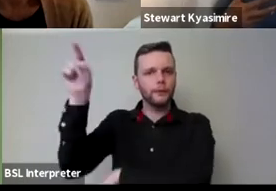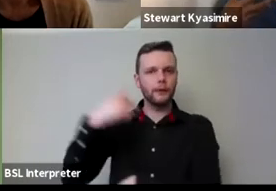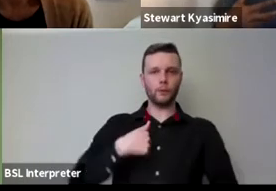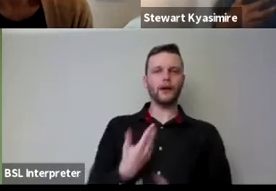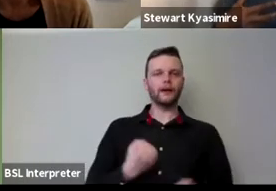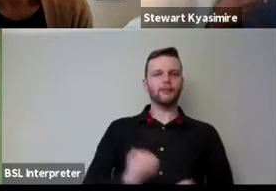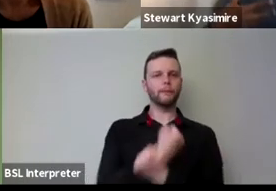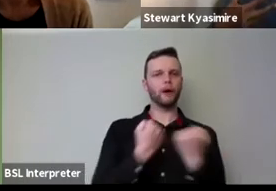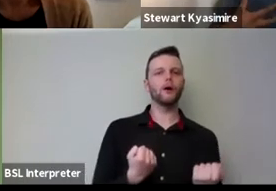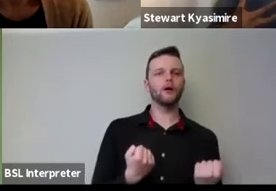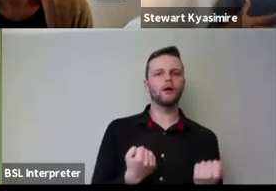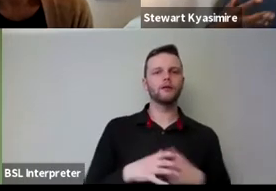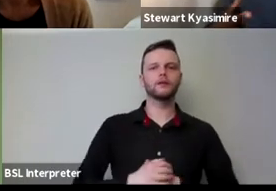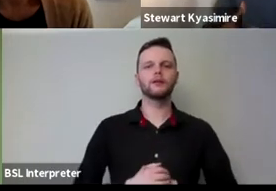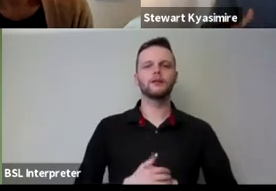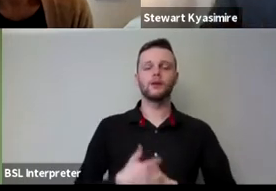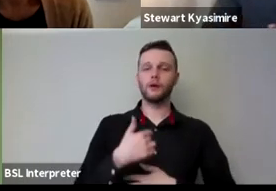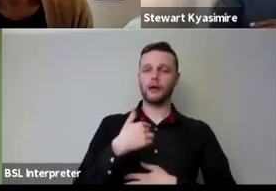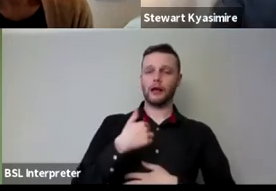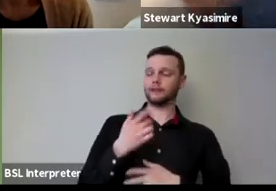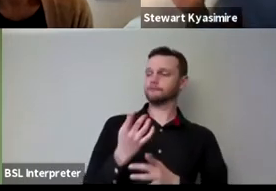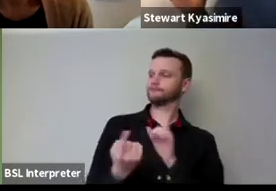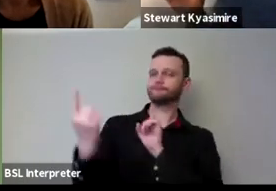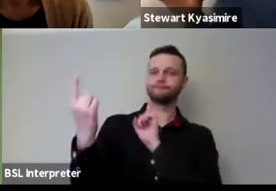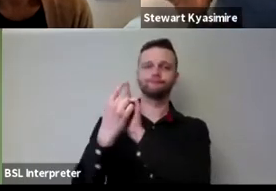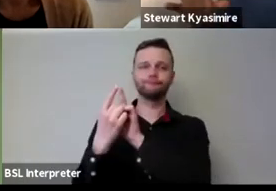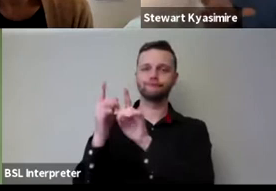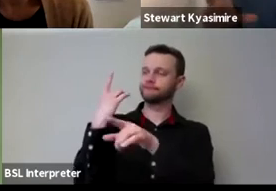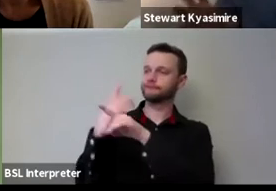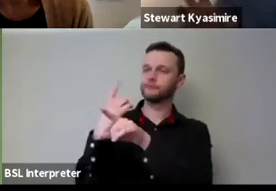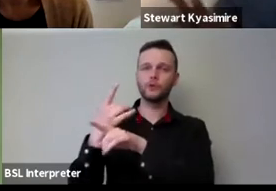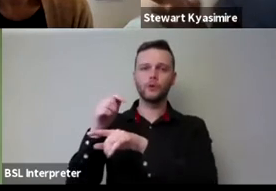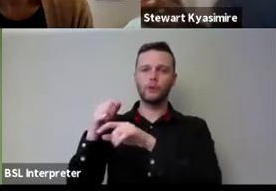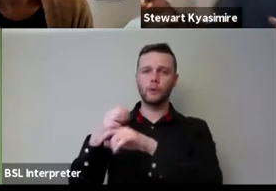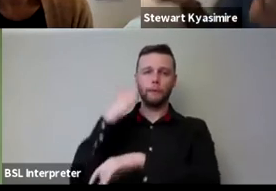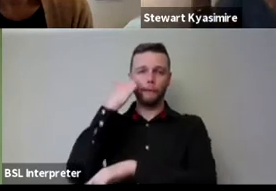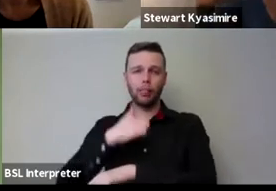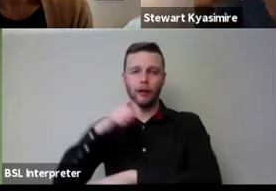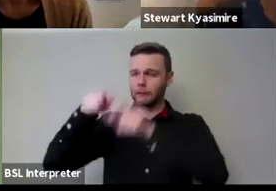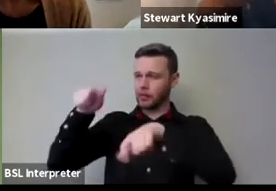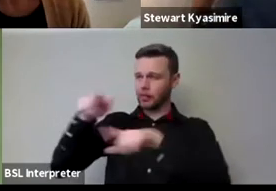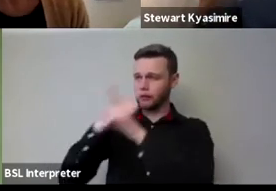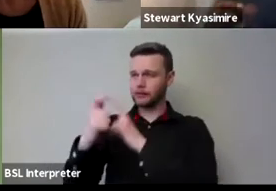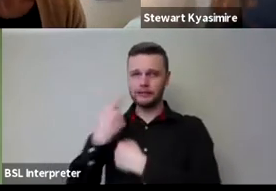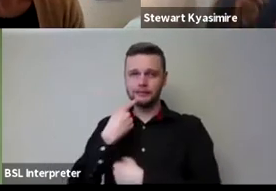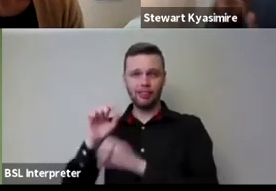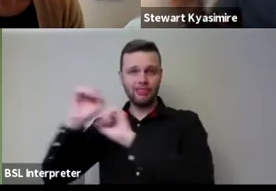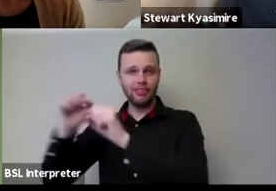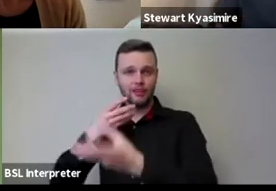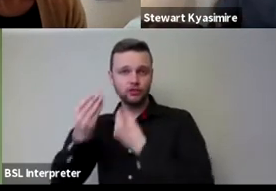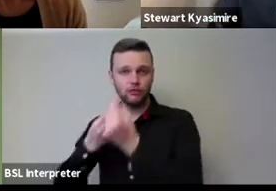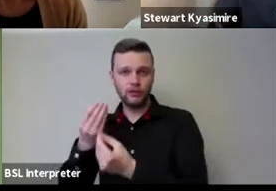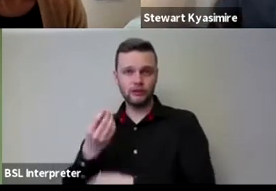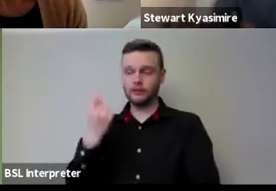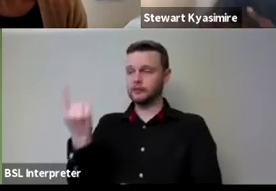the power i am able to go and speak to a sea of um black people and tell their story unfortunately they can't